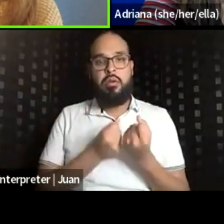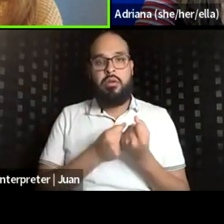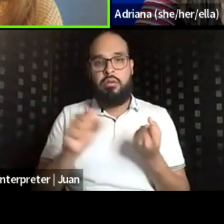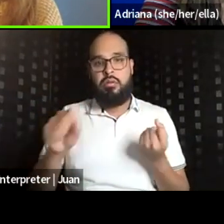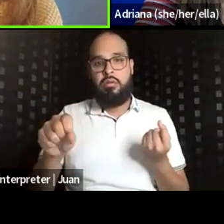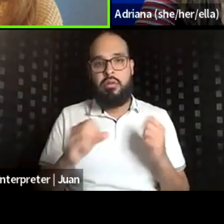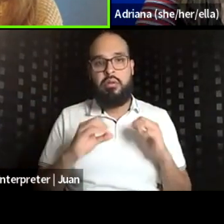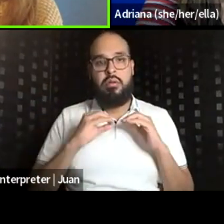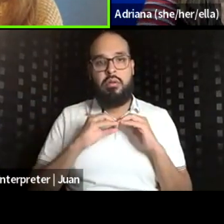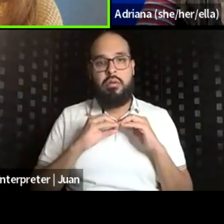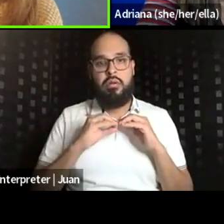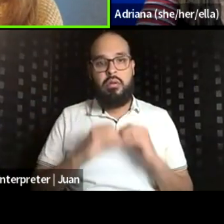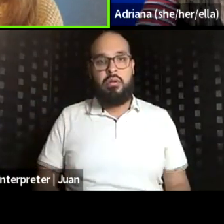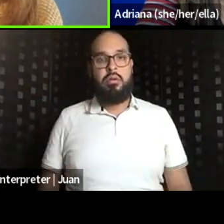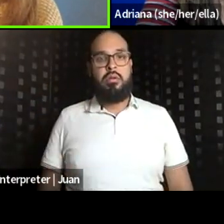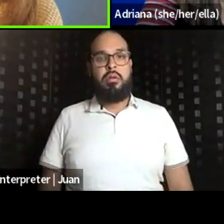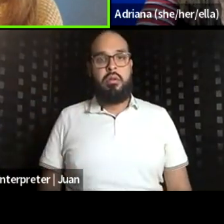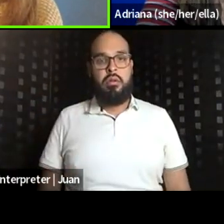much more.